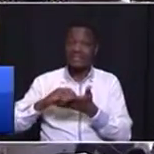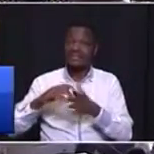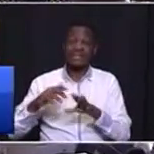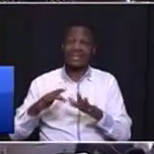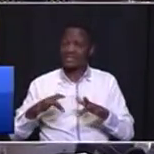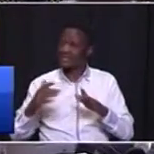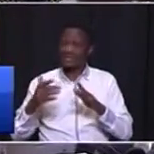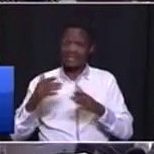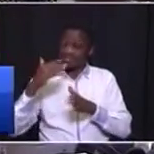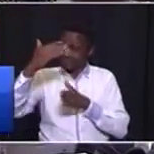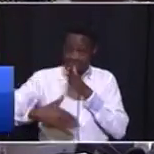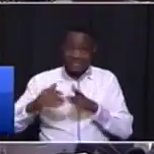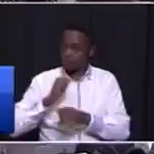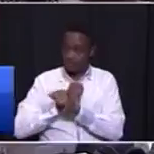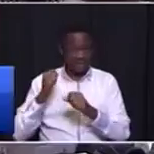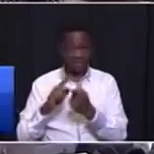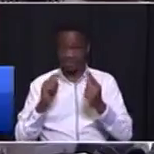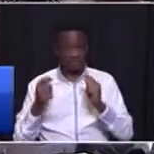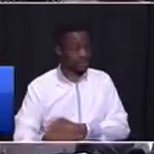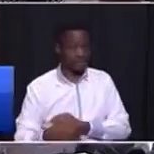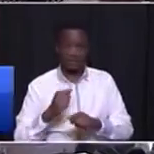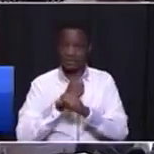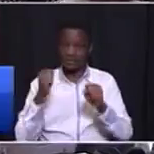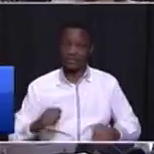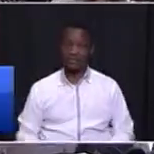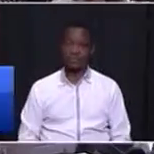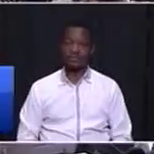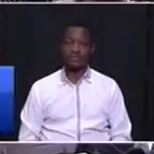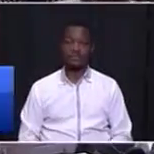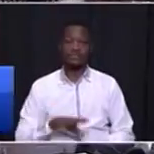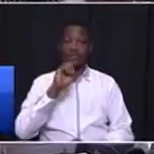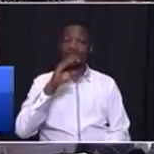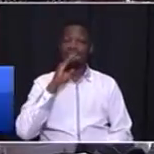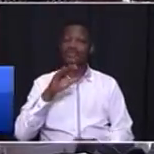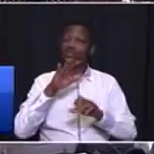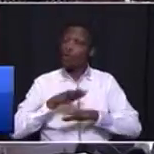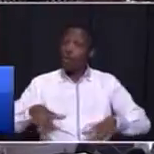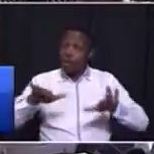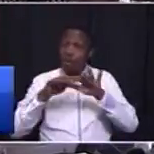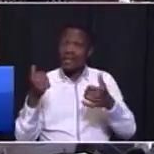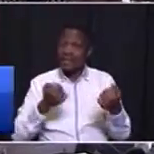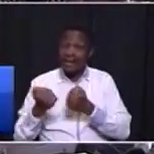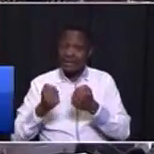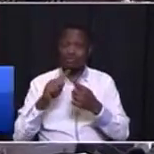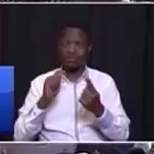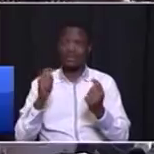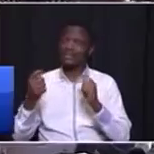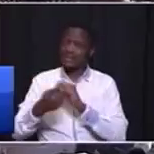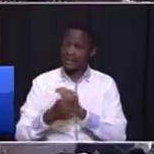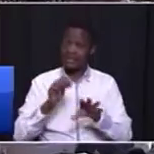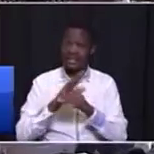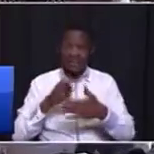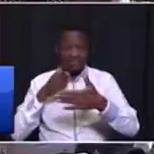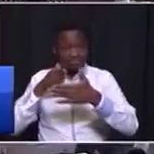cycle it will not be replaced so all the vehicles will only be replacing a vehicle that has